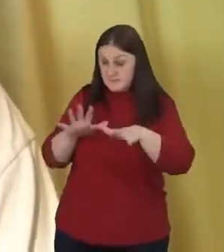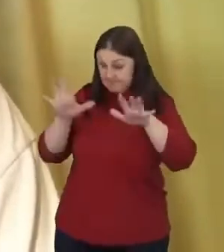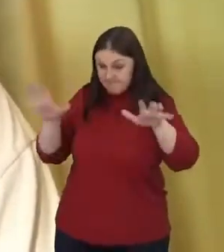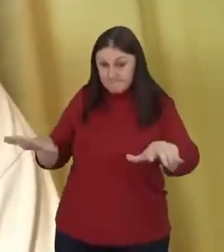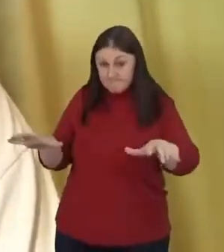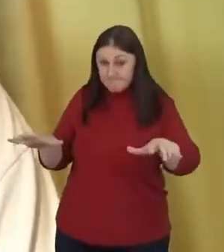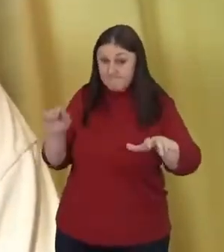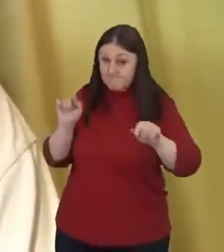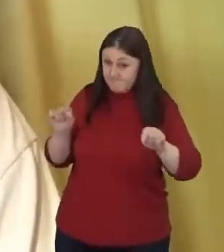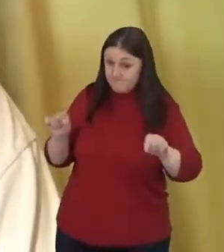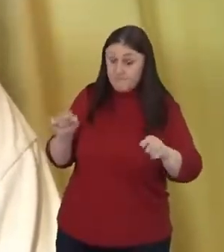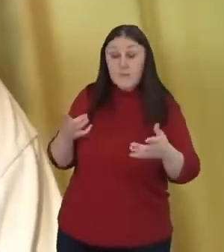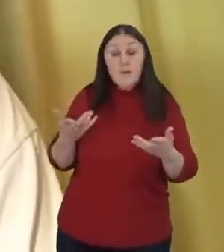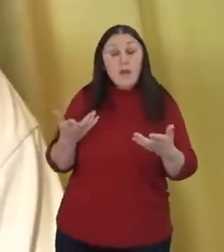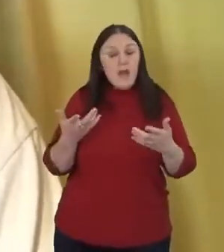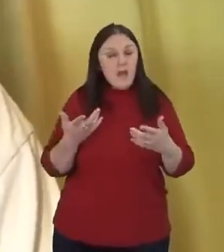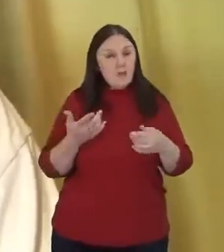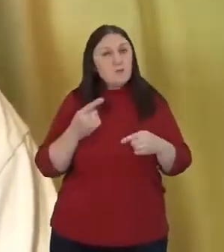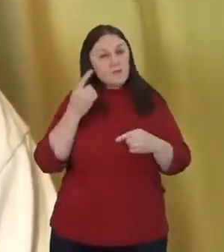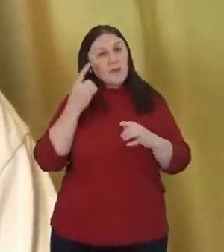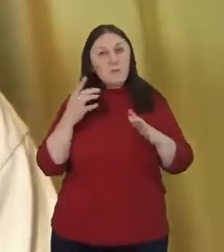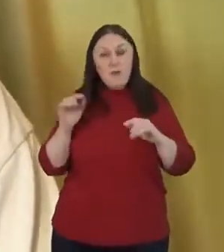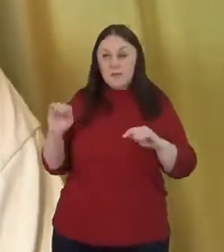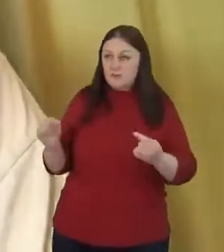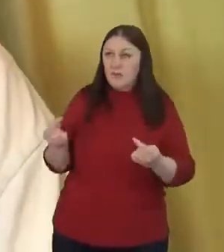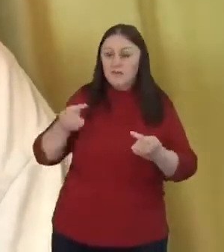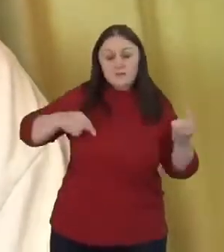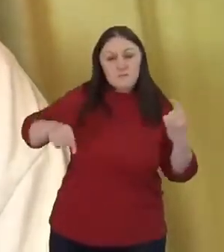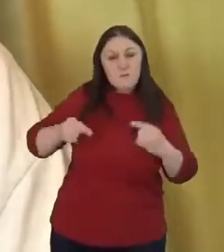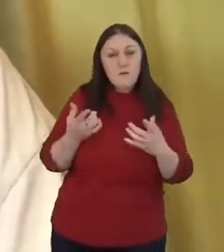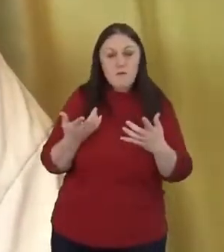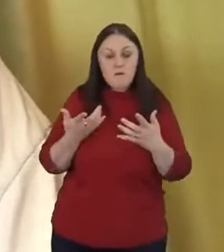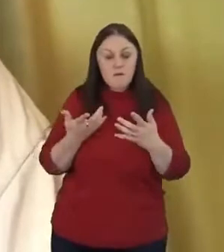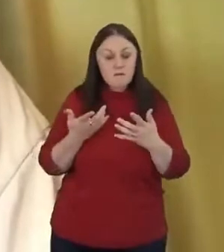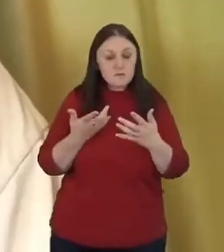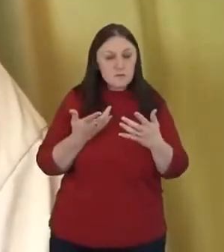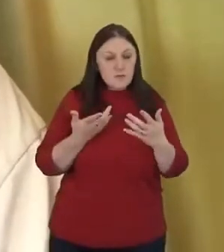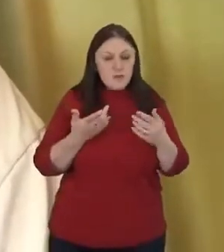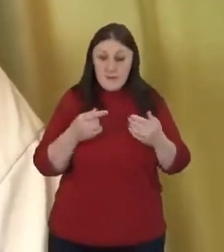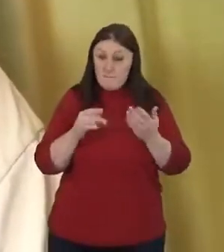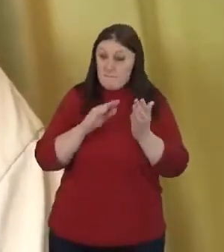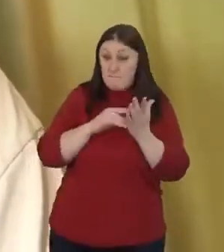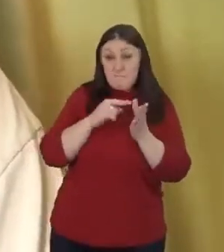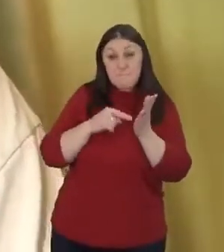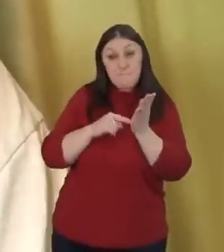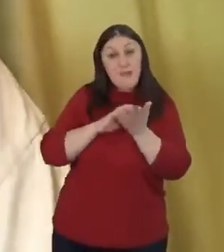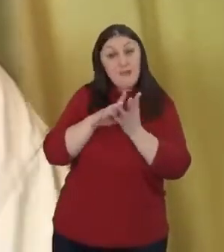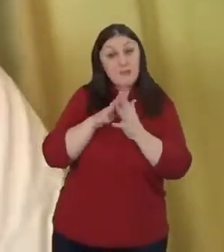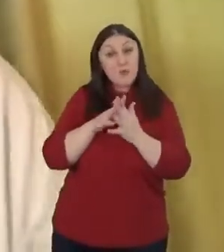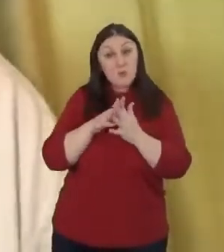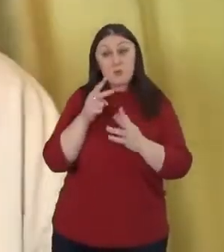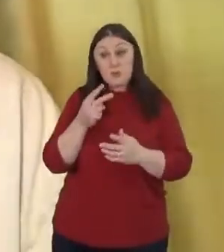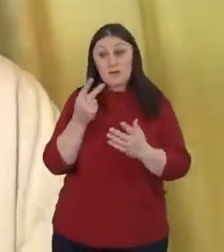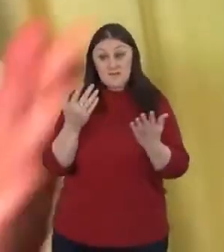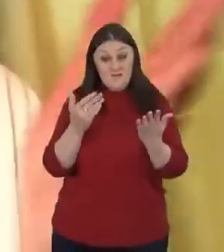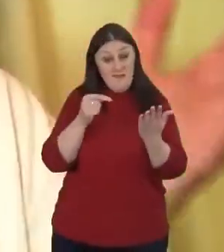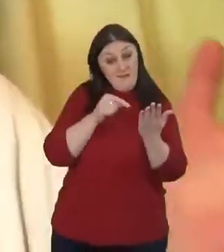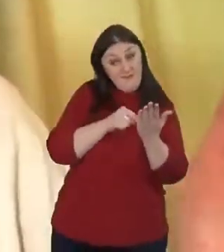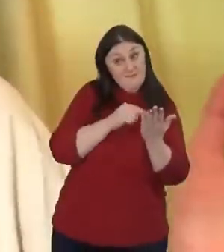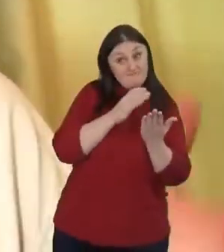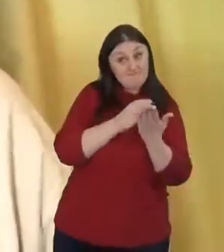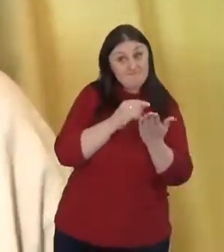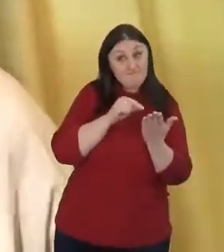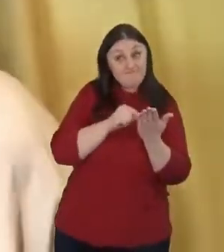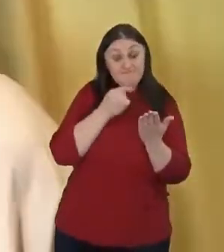dear. And I think of one of the most radical is these verses from Matthew 25, where Jesus gives us the